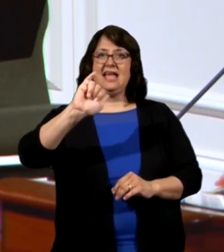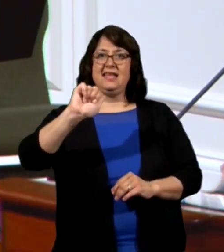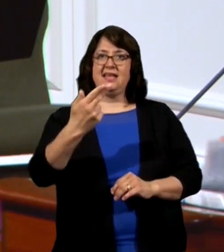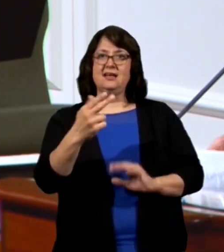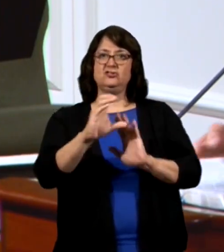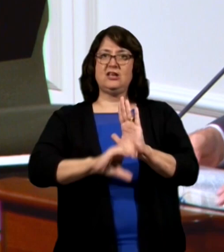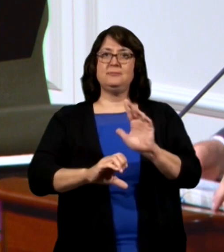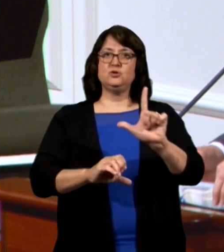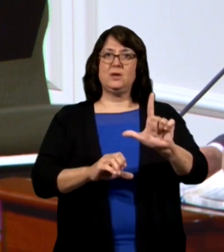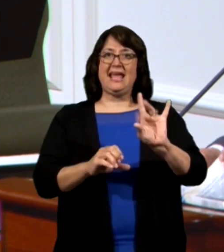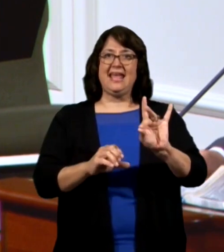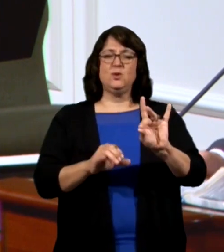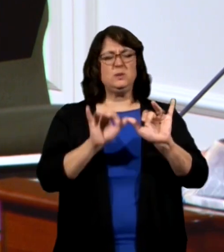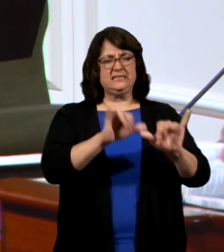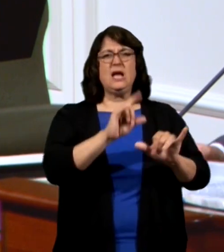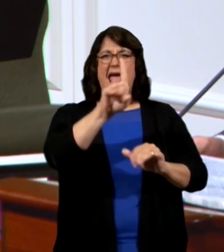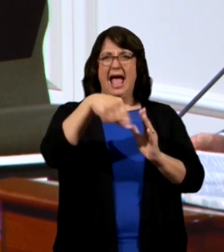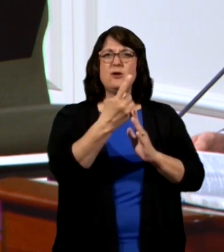the next hour and a half?